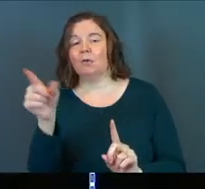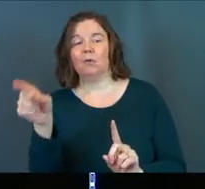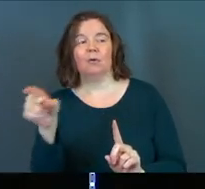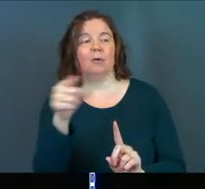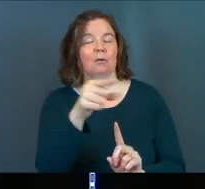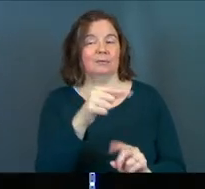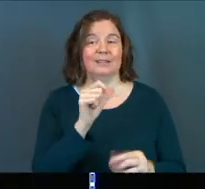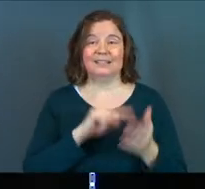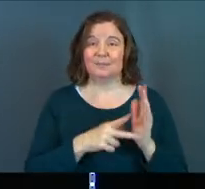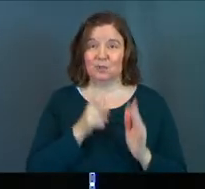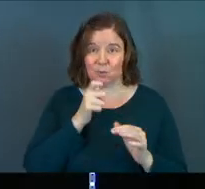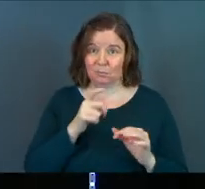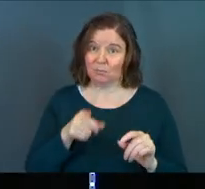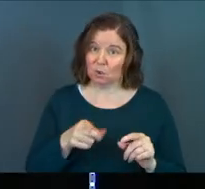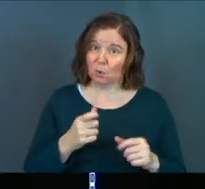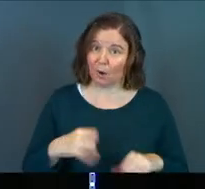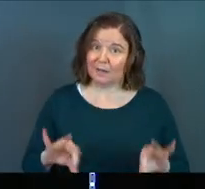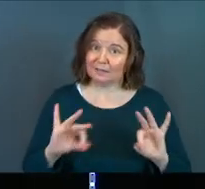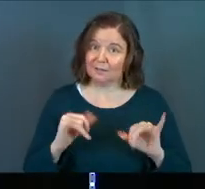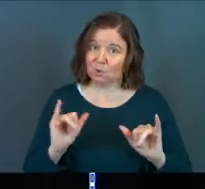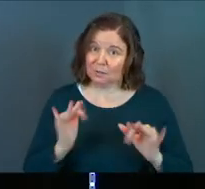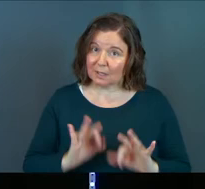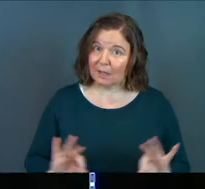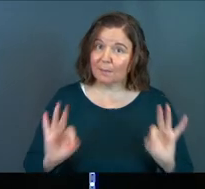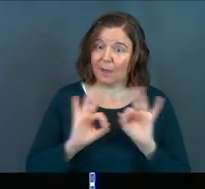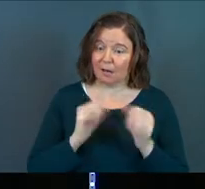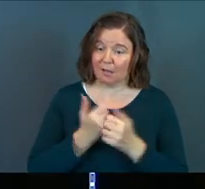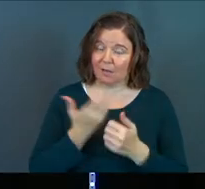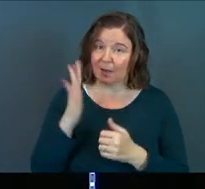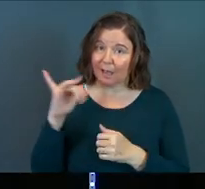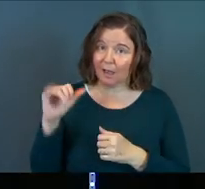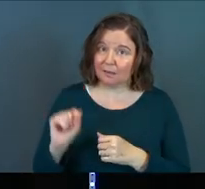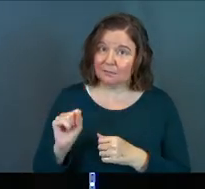Again, this doesn't mean that you don't matter. You're loved by God. And that's what matters.